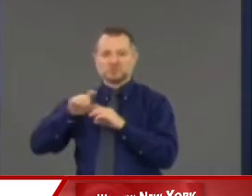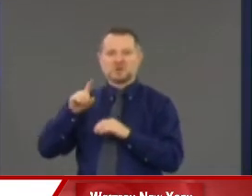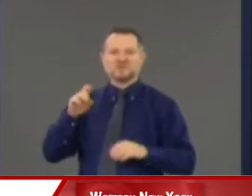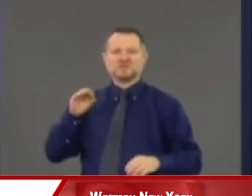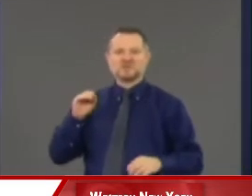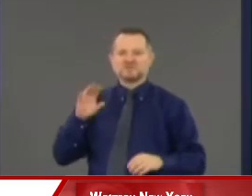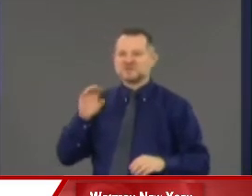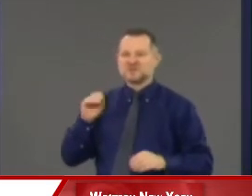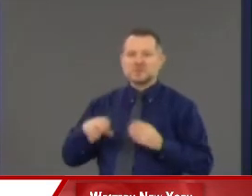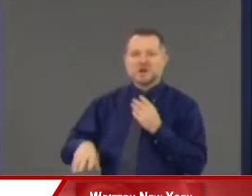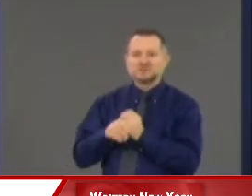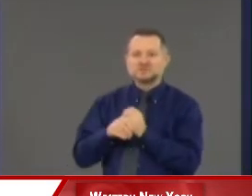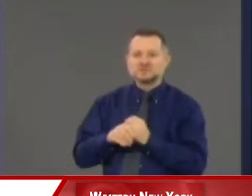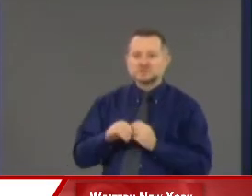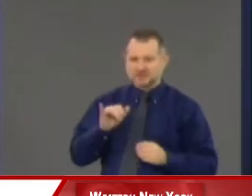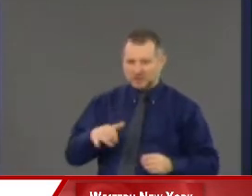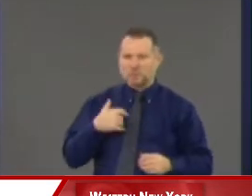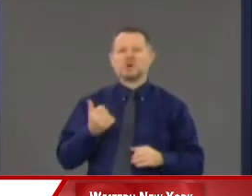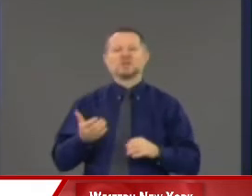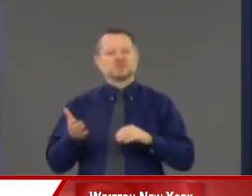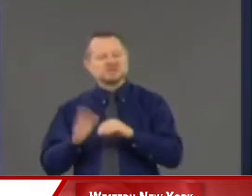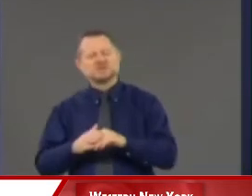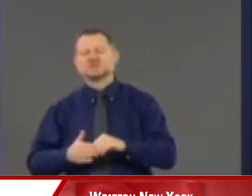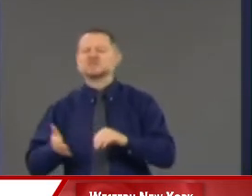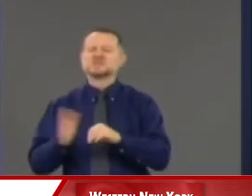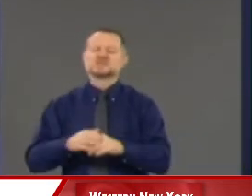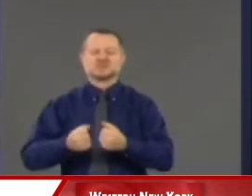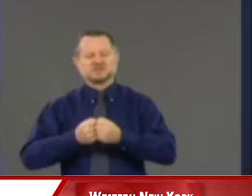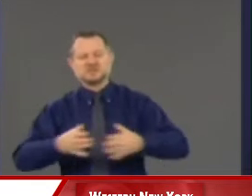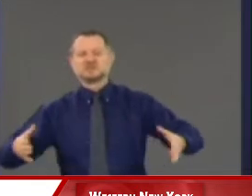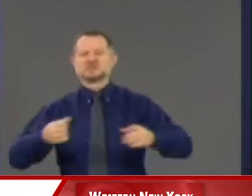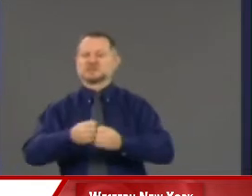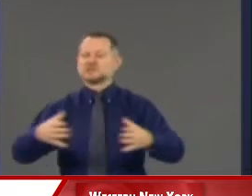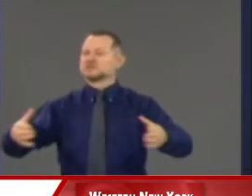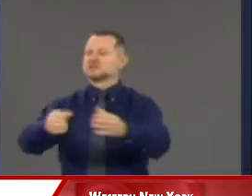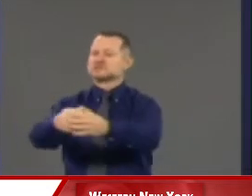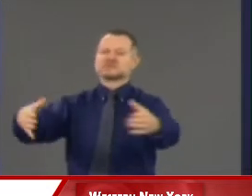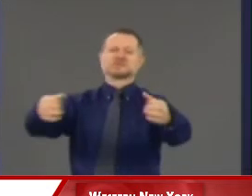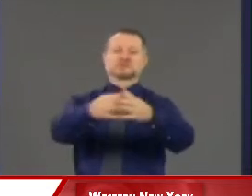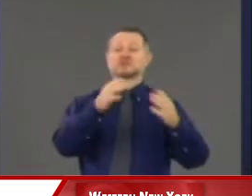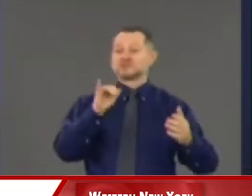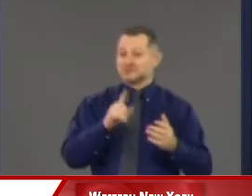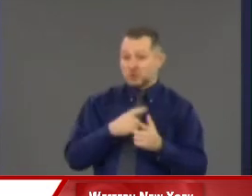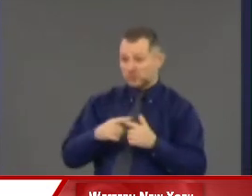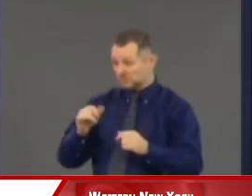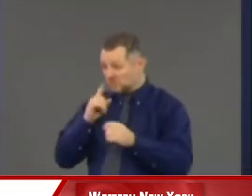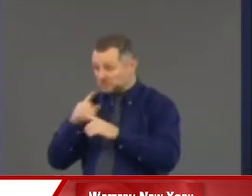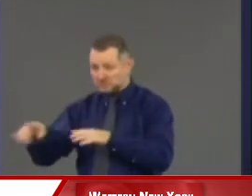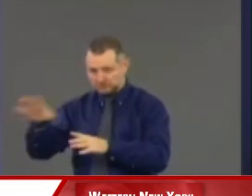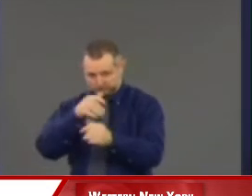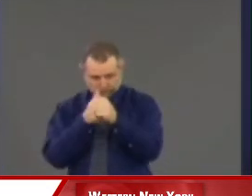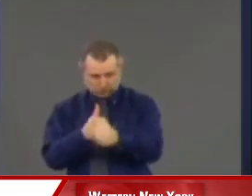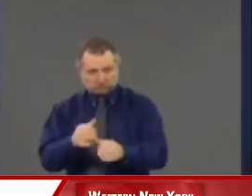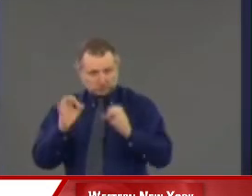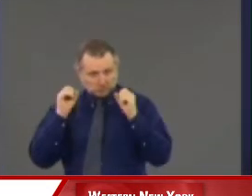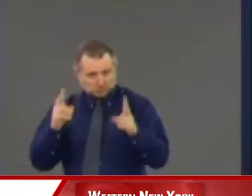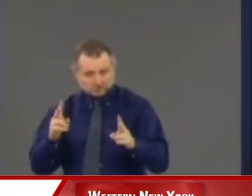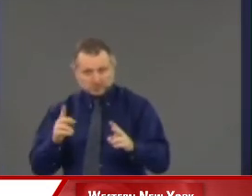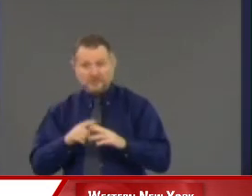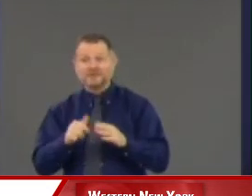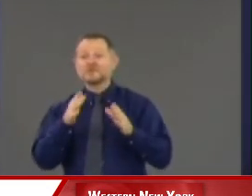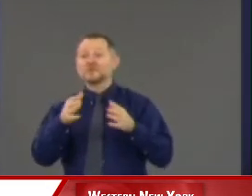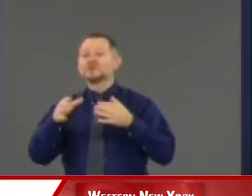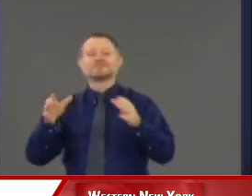That was the surge. And then we increased the capacity. Then we said to them, and by the way, when one of you gets